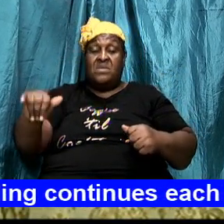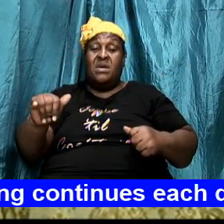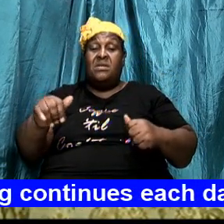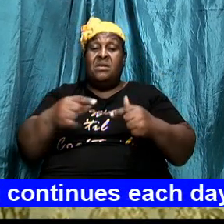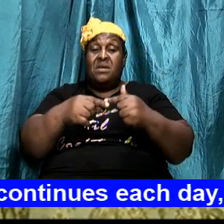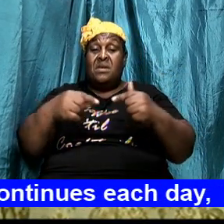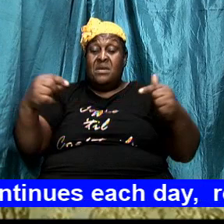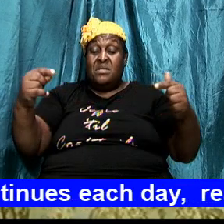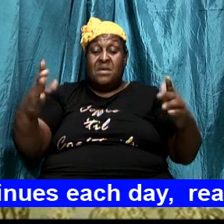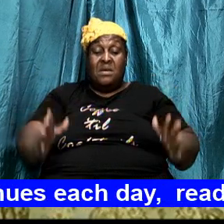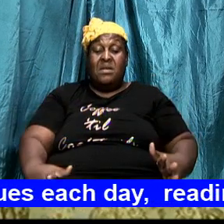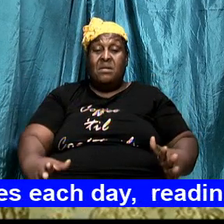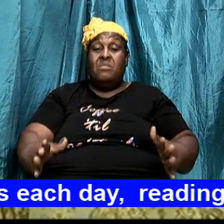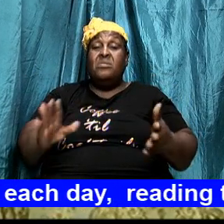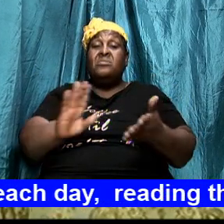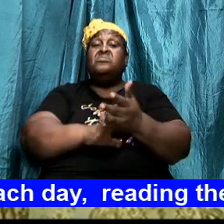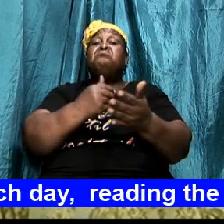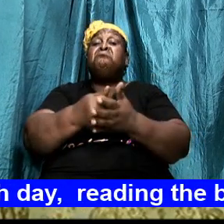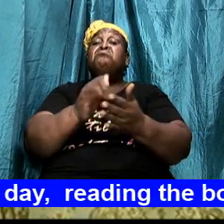is cooking your next meal